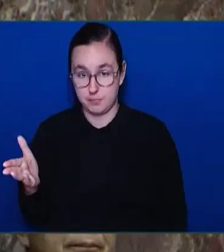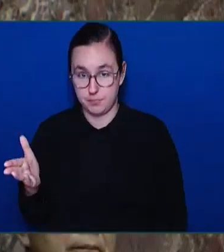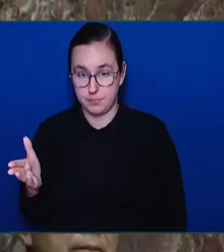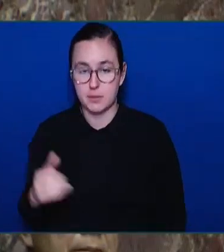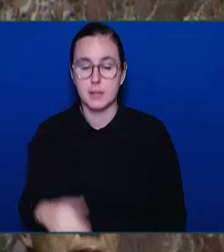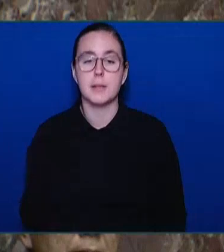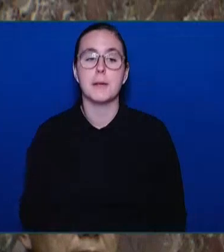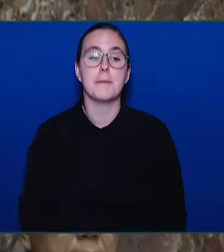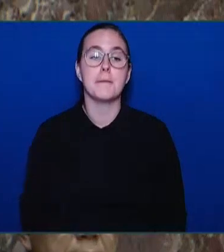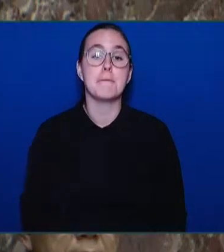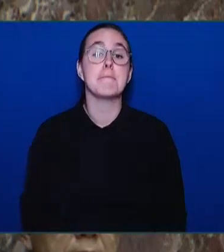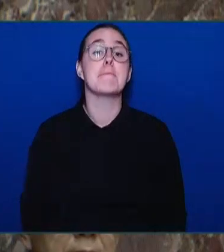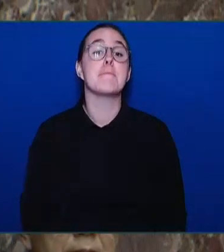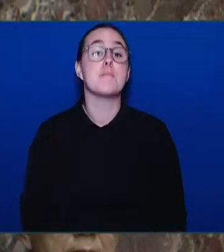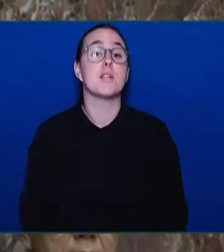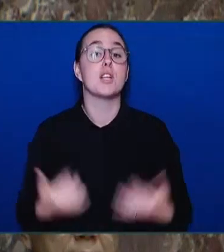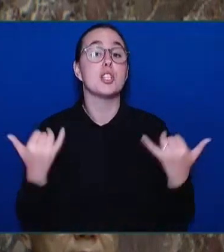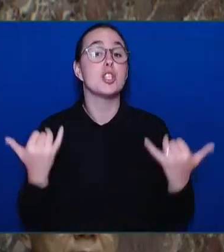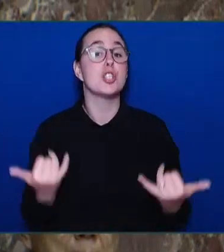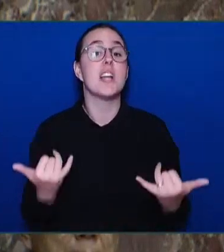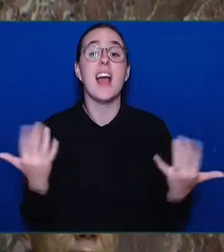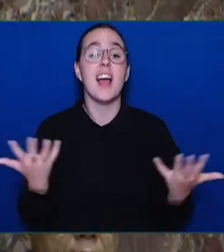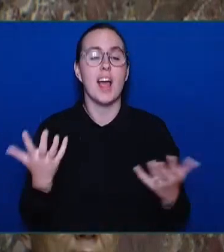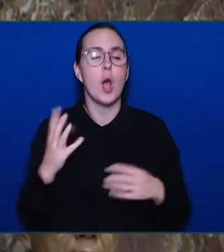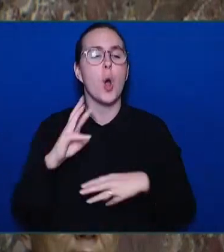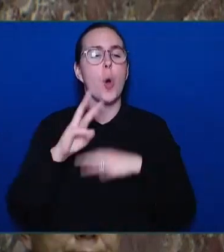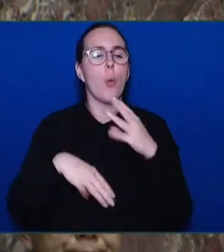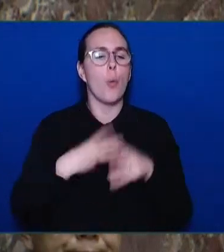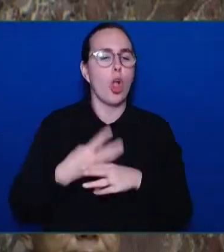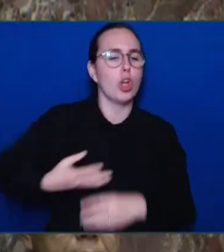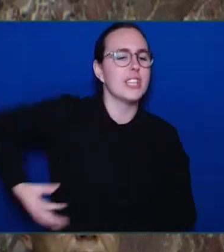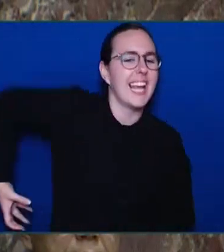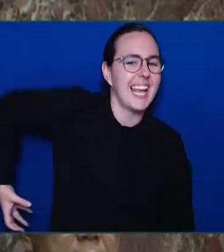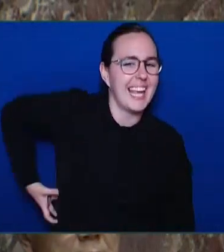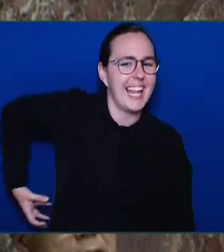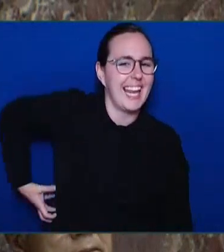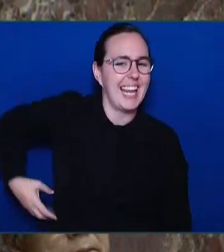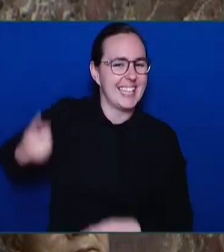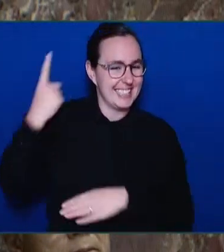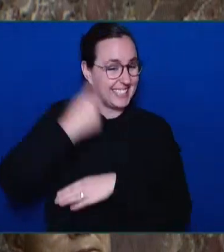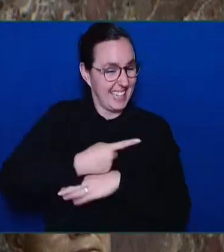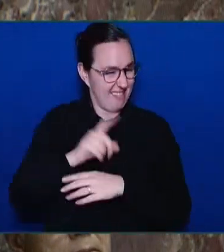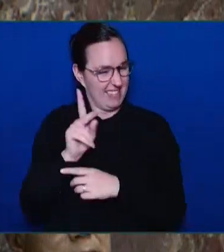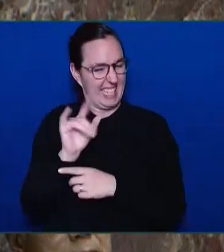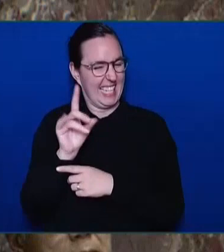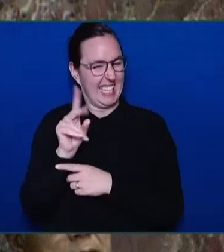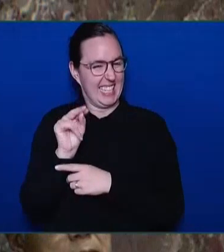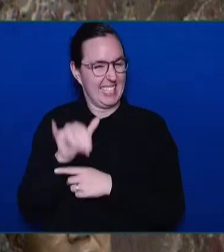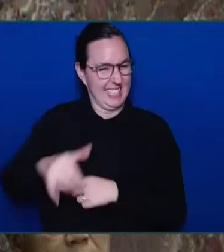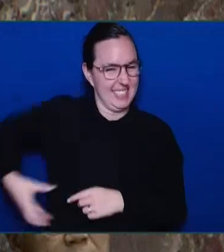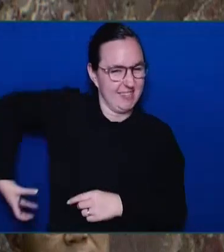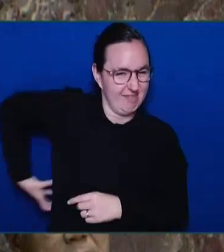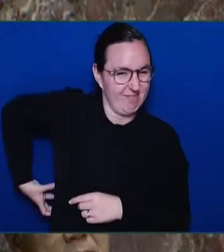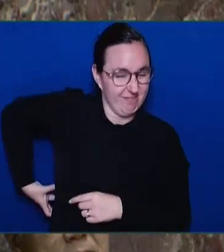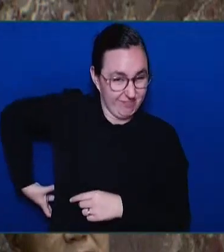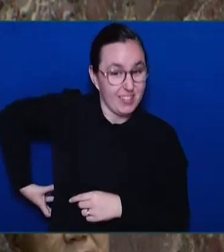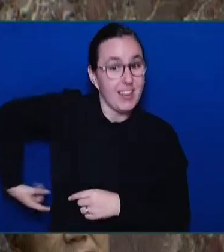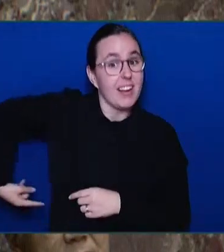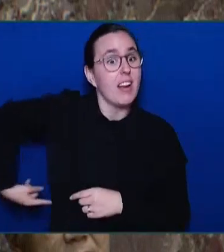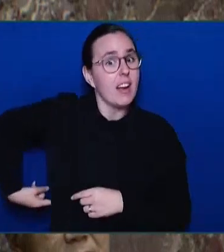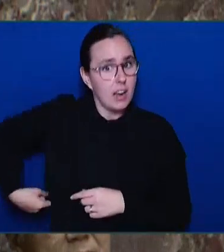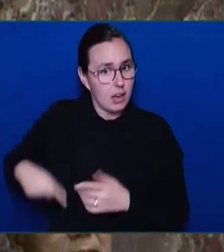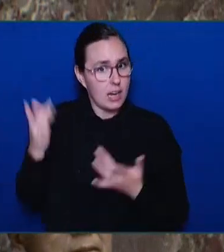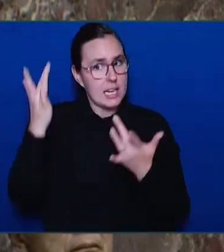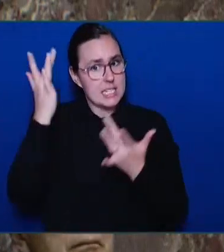Day. This year's theme is Kidney Health for All. Chronic kidney disease is considered one of the non-communicable chronic diseases,